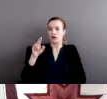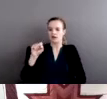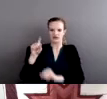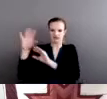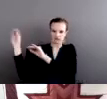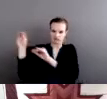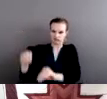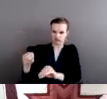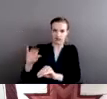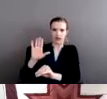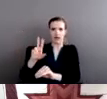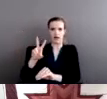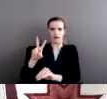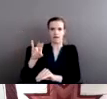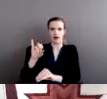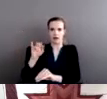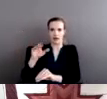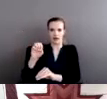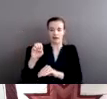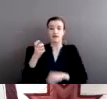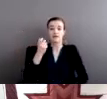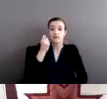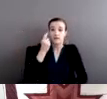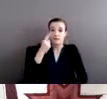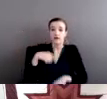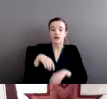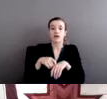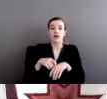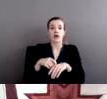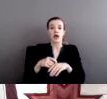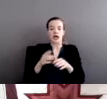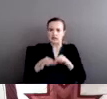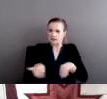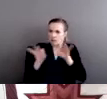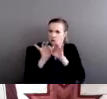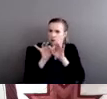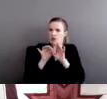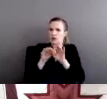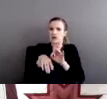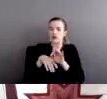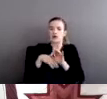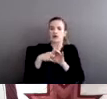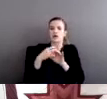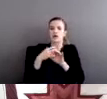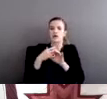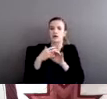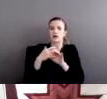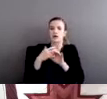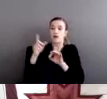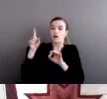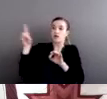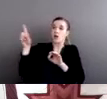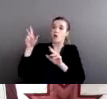that there was violence that was associated even early on with the folks that came to the